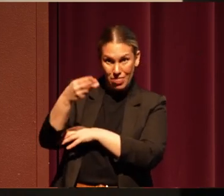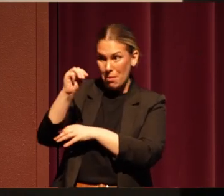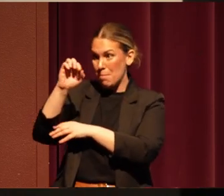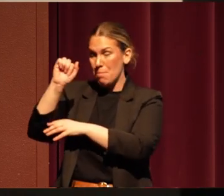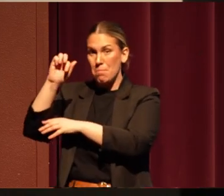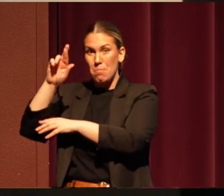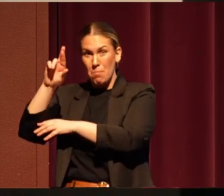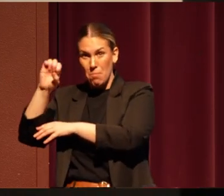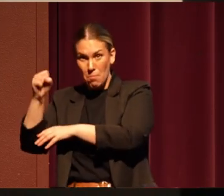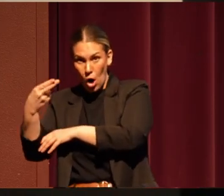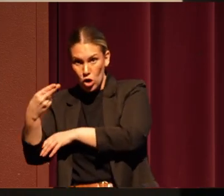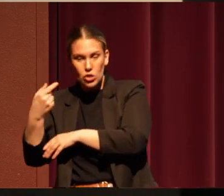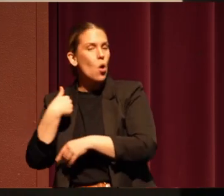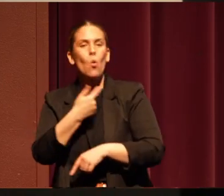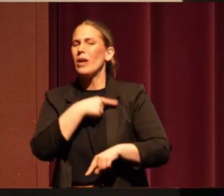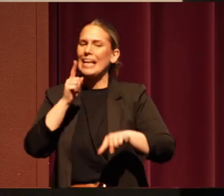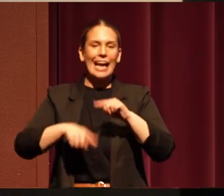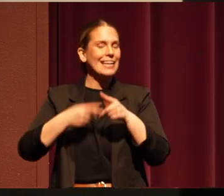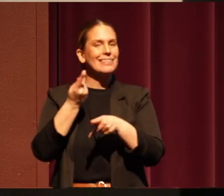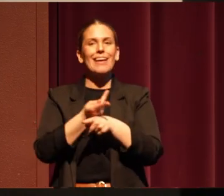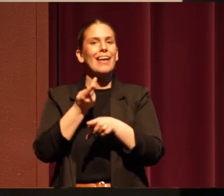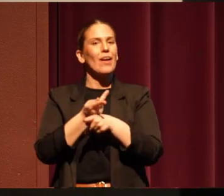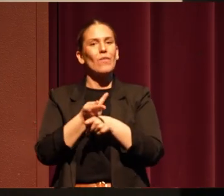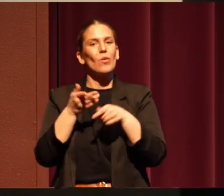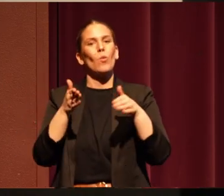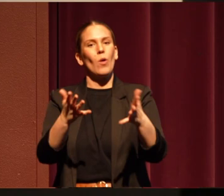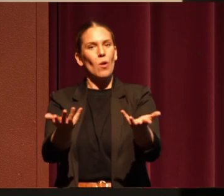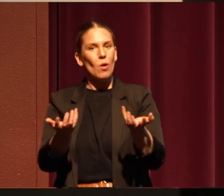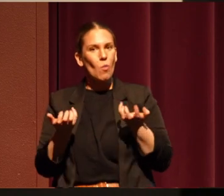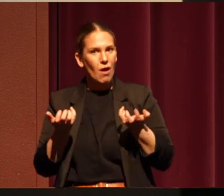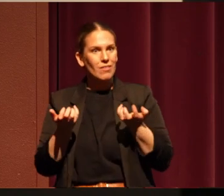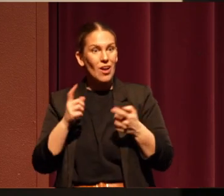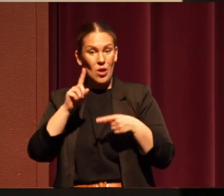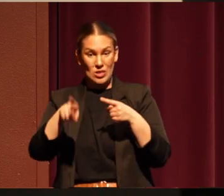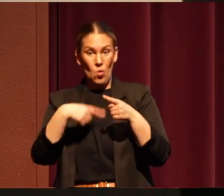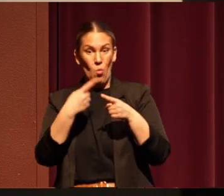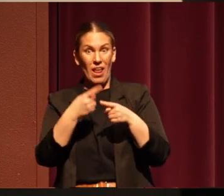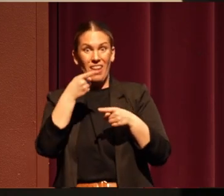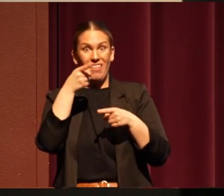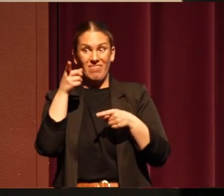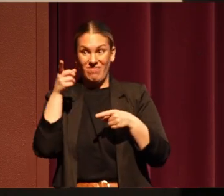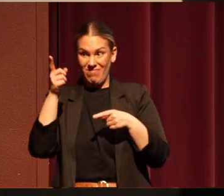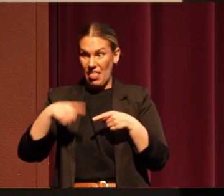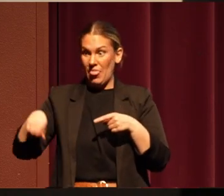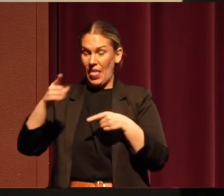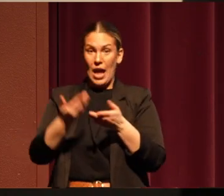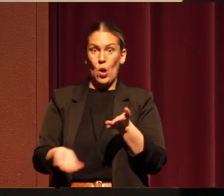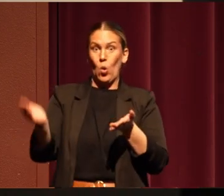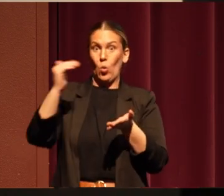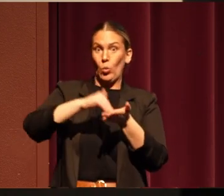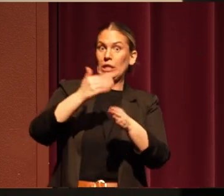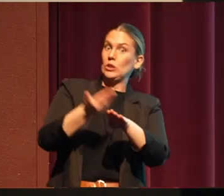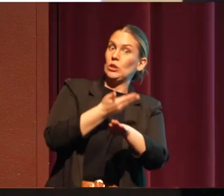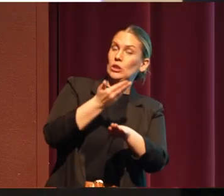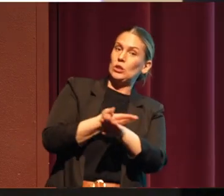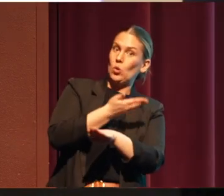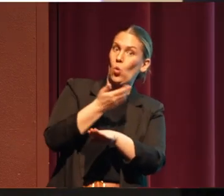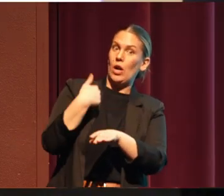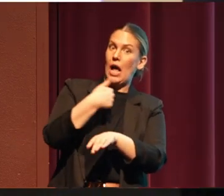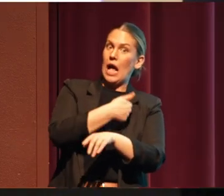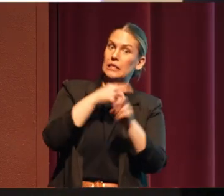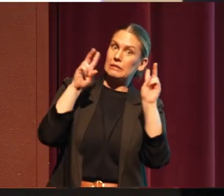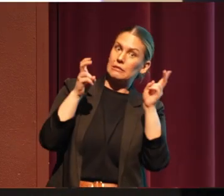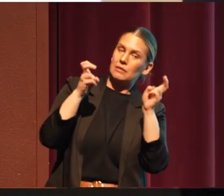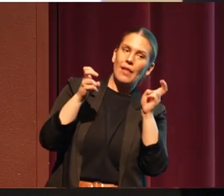really take care of it the way that we would like to. Because when they restored us, they did not give us our land back. So